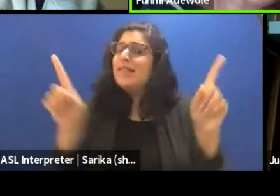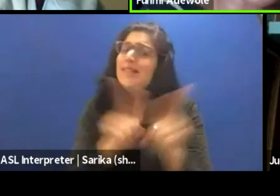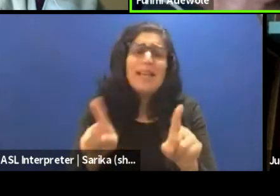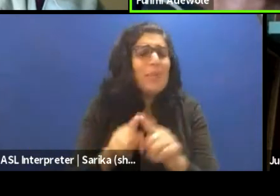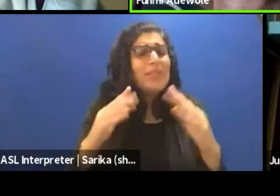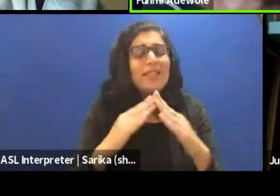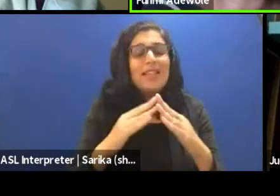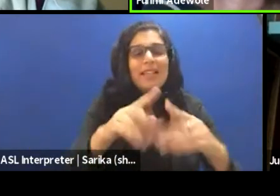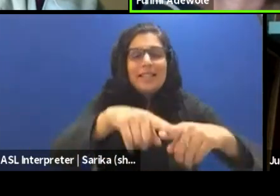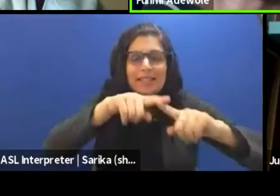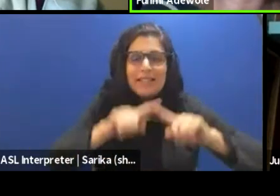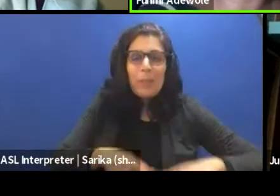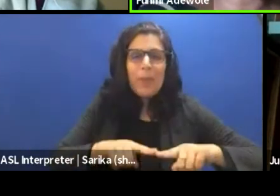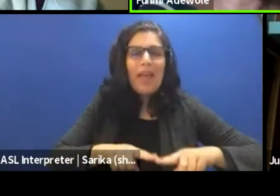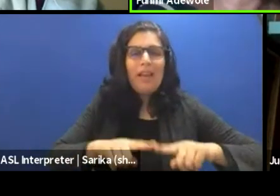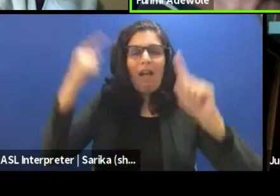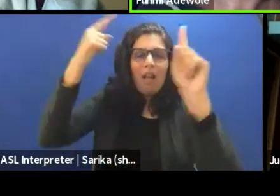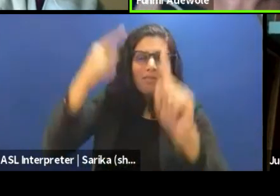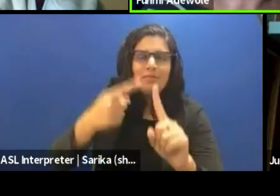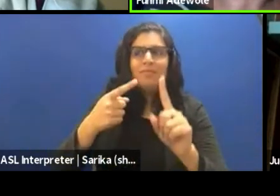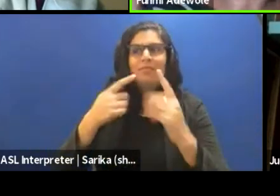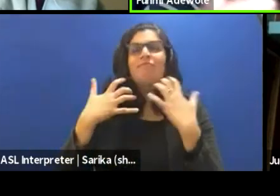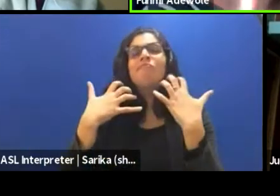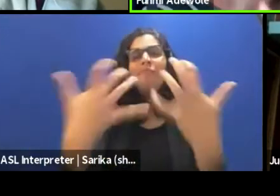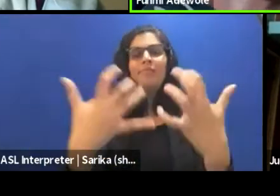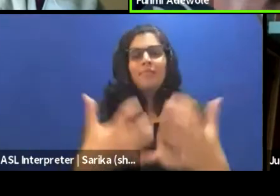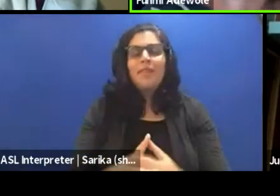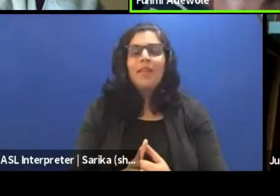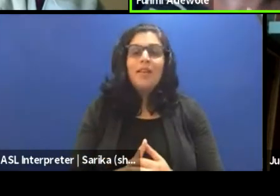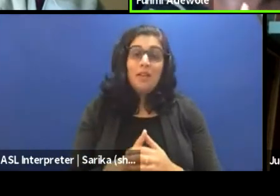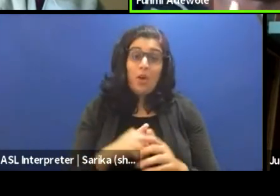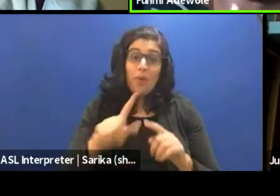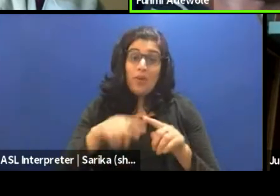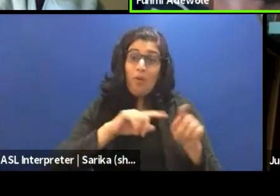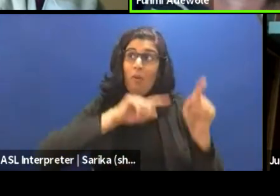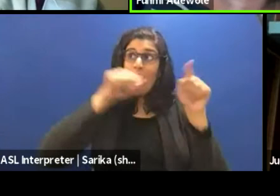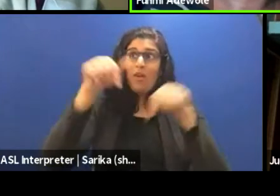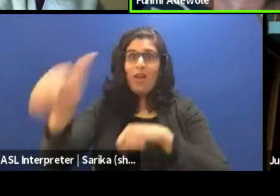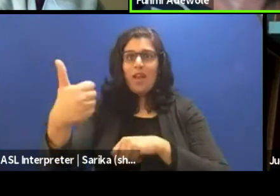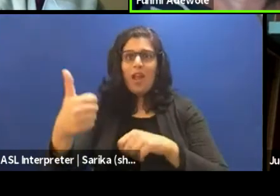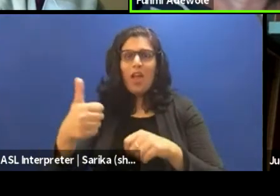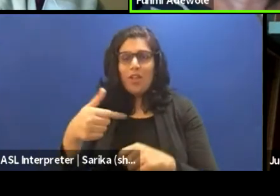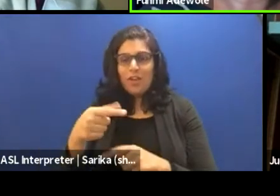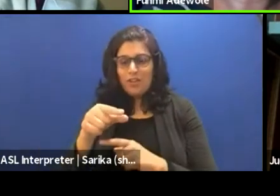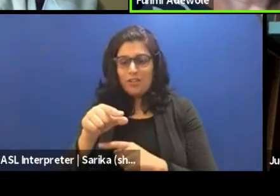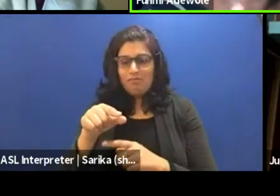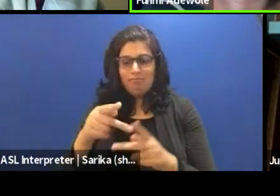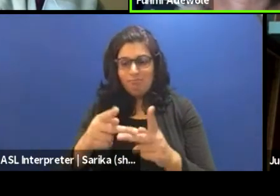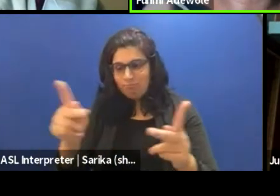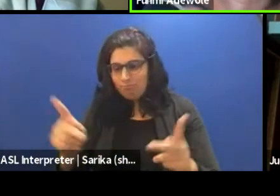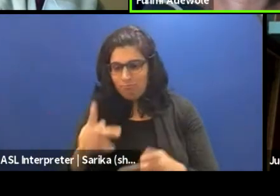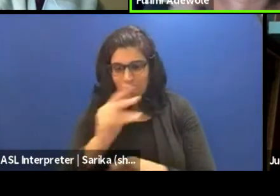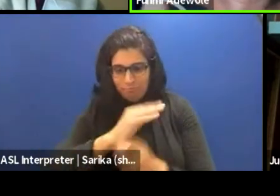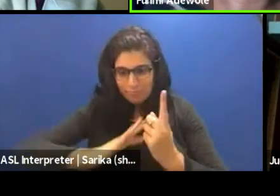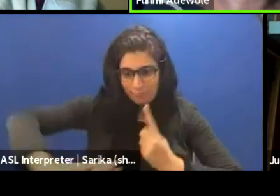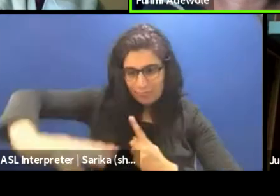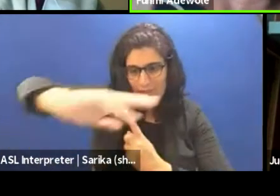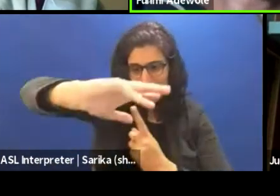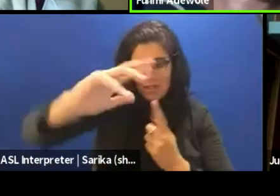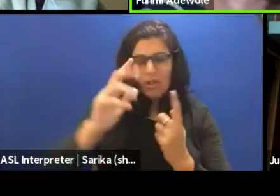who that venue is marketing to. So when you go into another geographical context, who are your